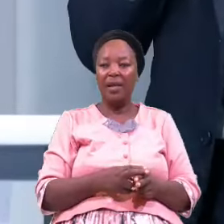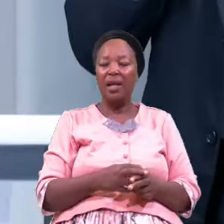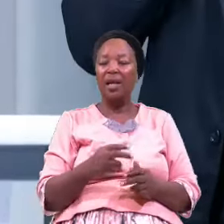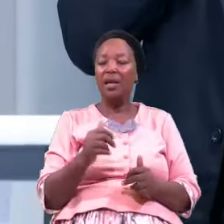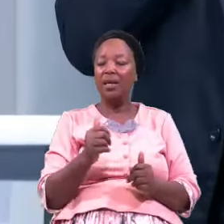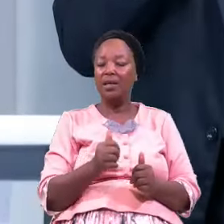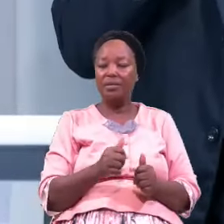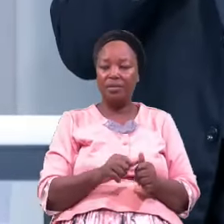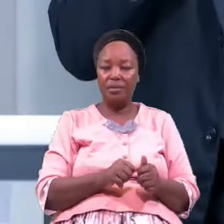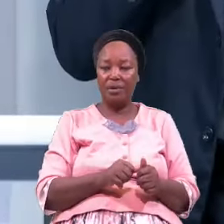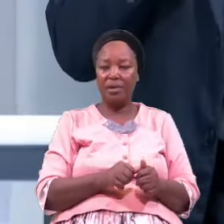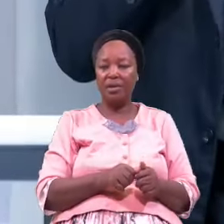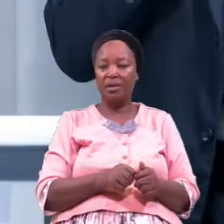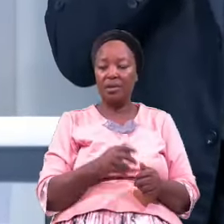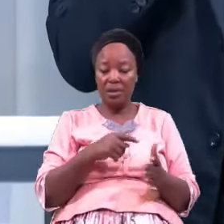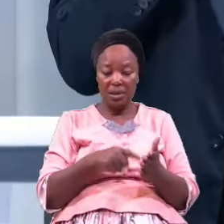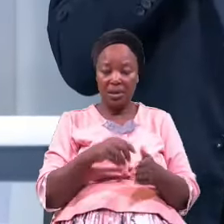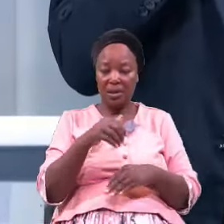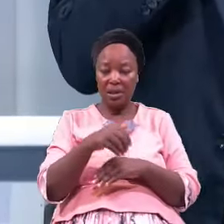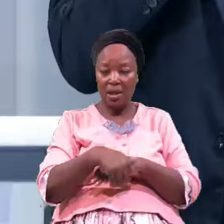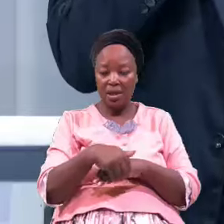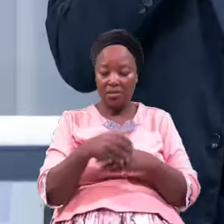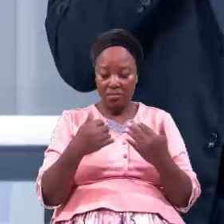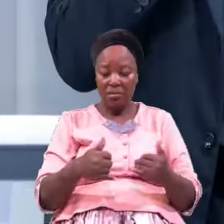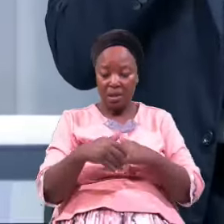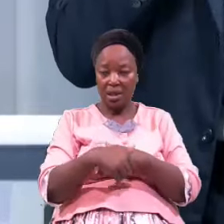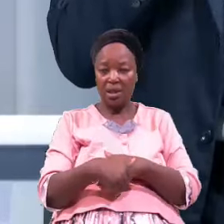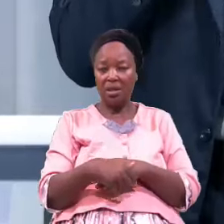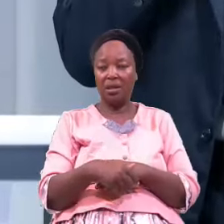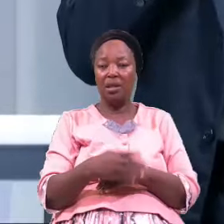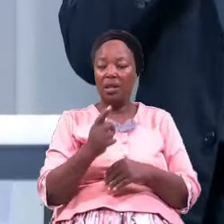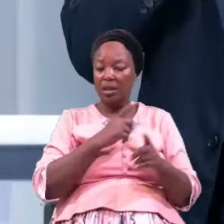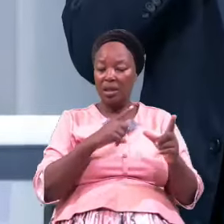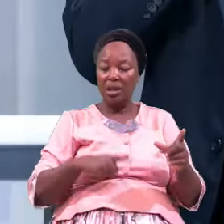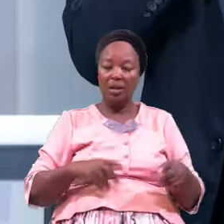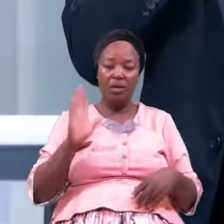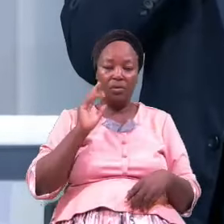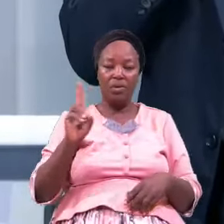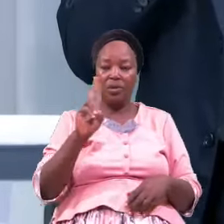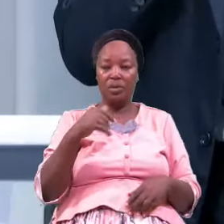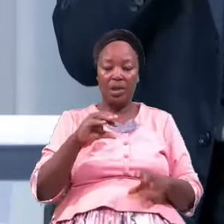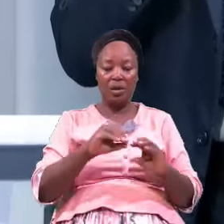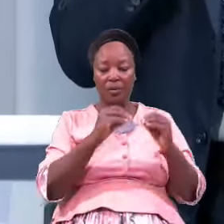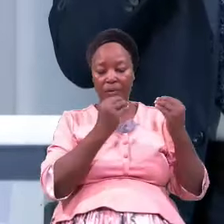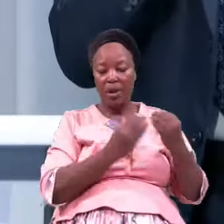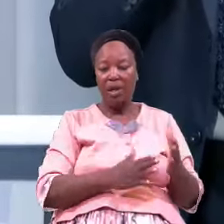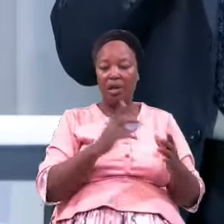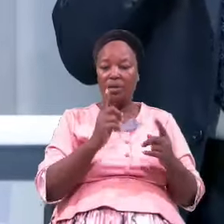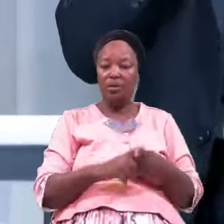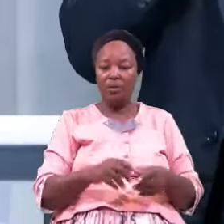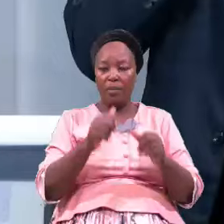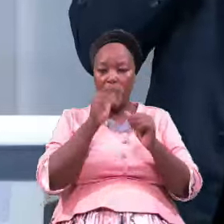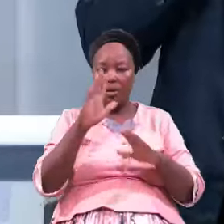Campus Fellowship At Bamboo Toos Then Bonaberry Four You Have It Behind